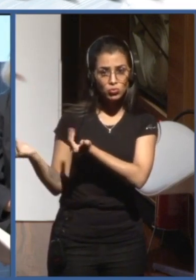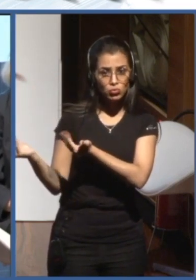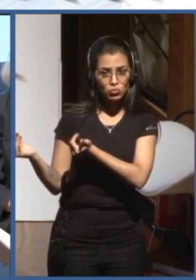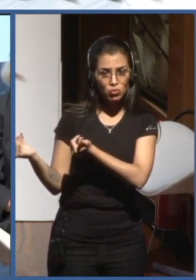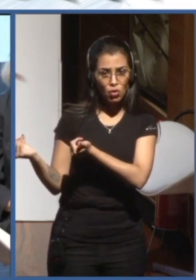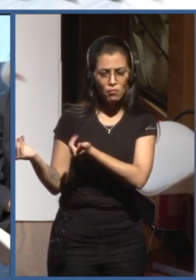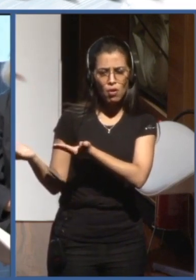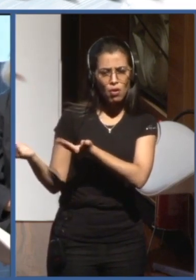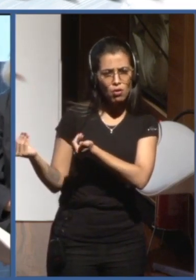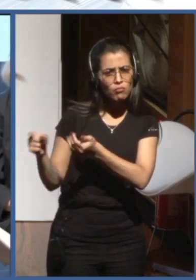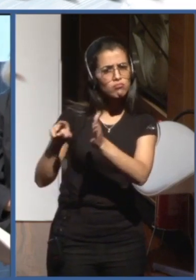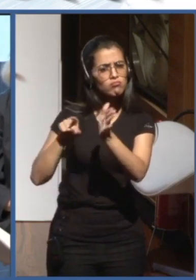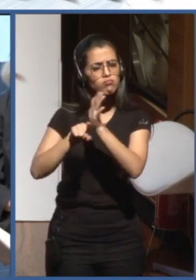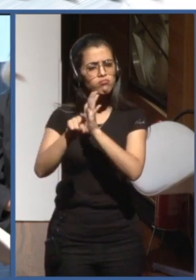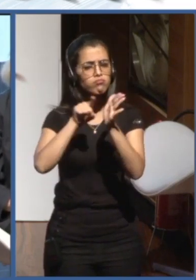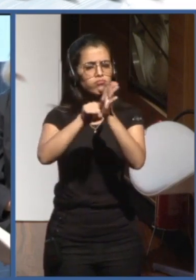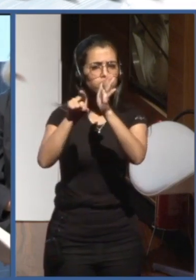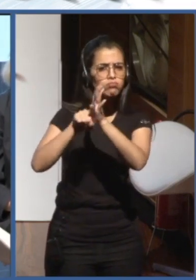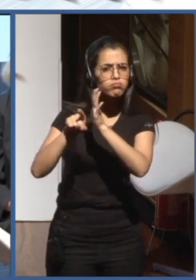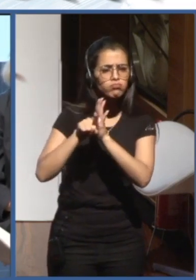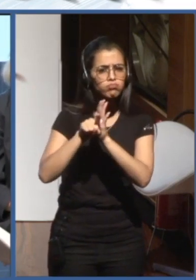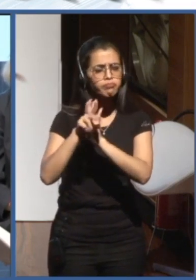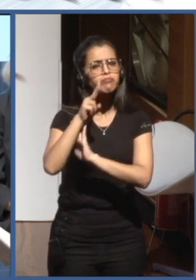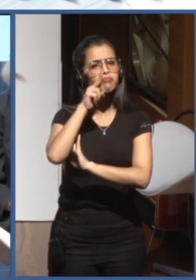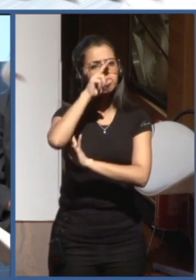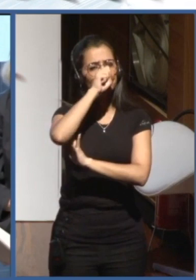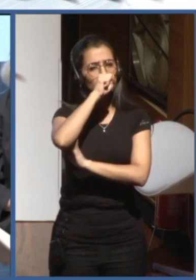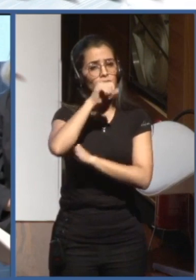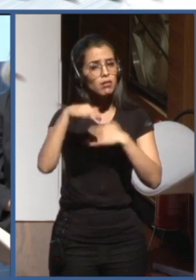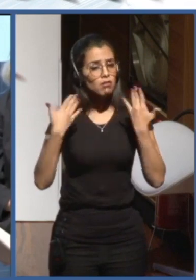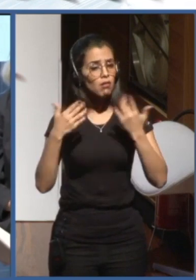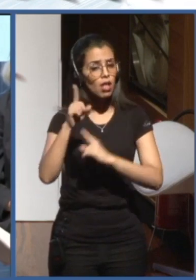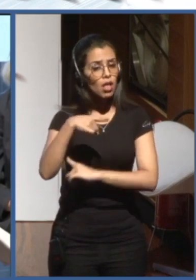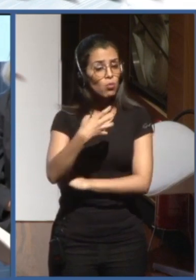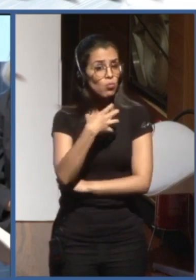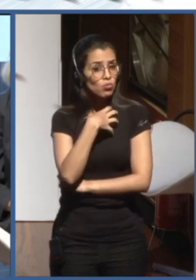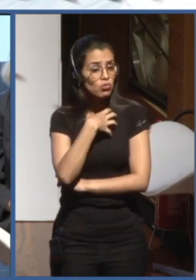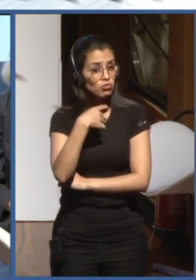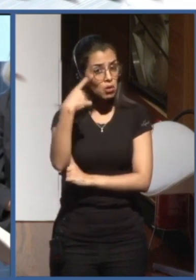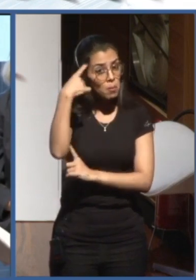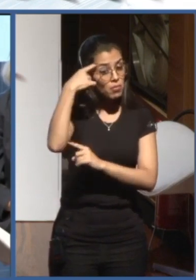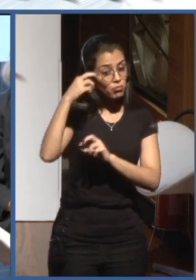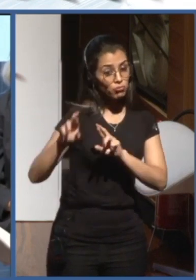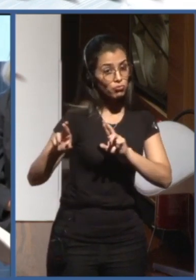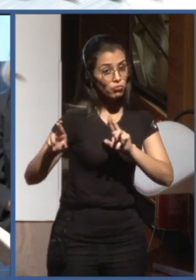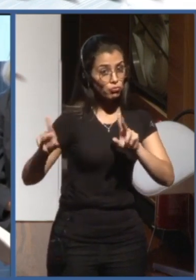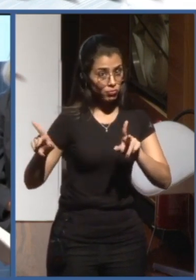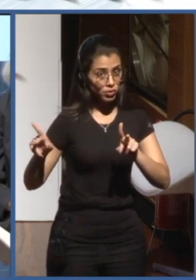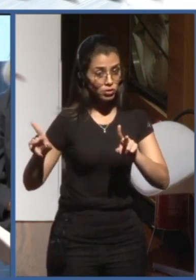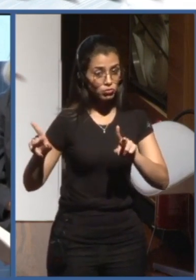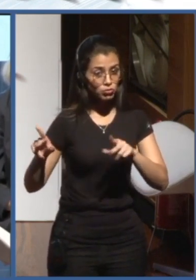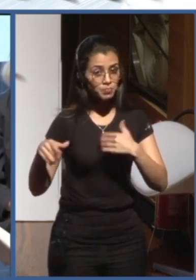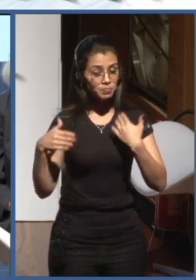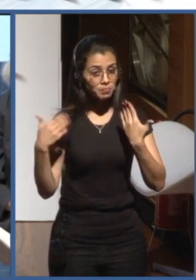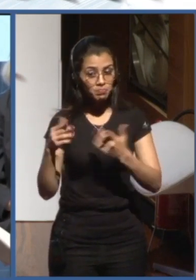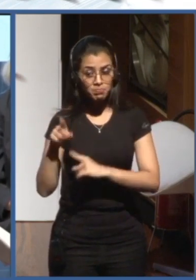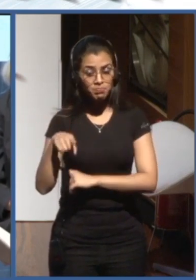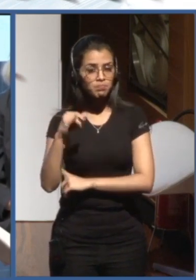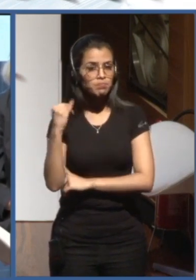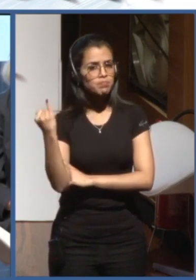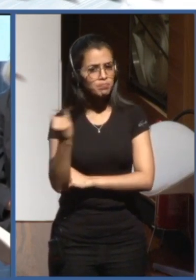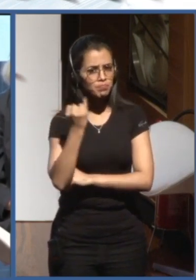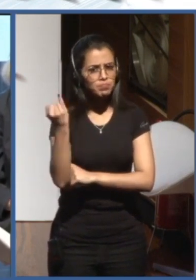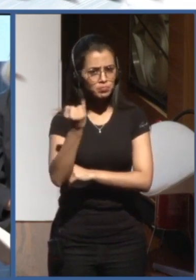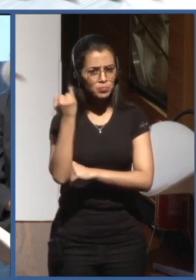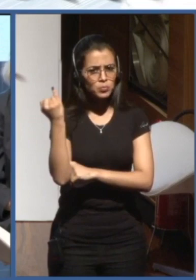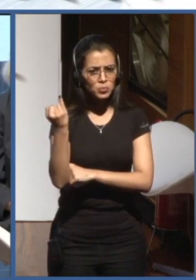a real a different mind setting that we need to establish within while discussing ai issues because this is our future and it's not just